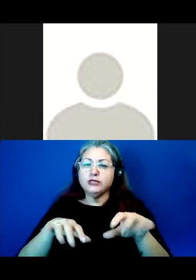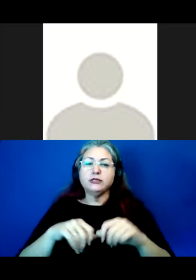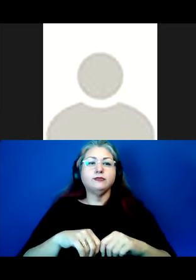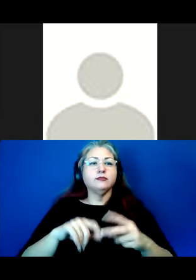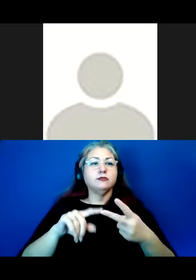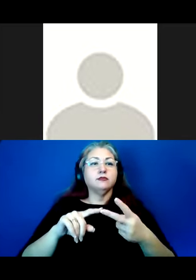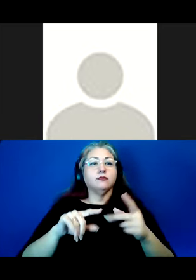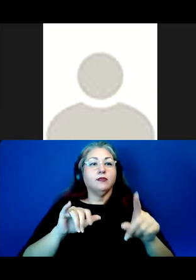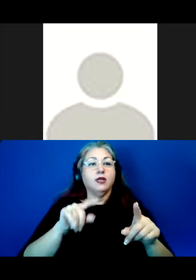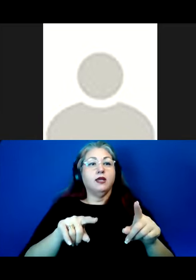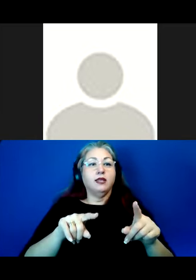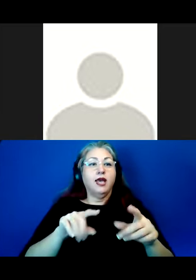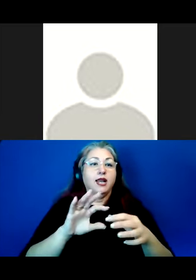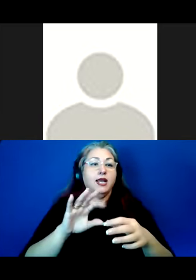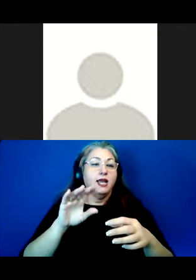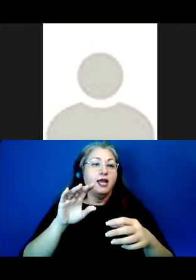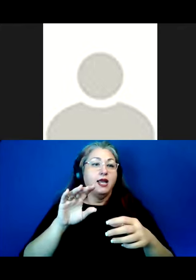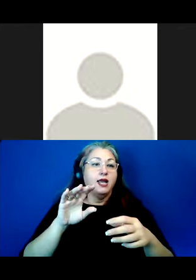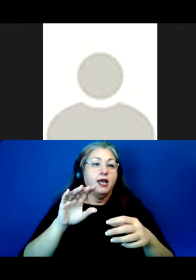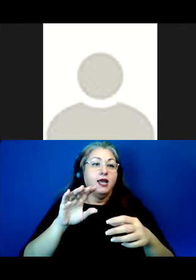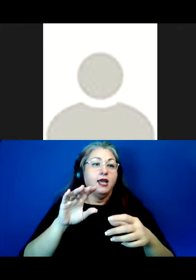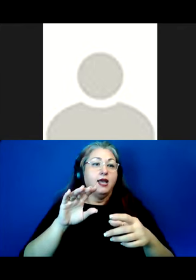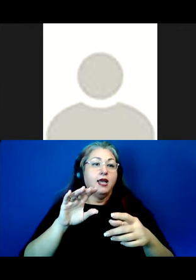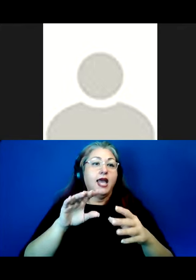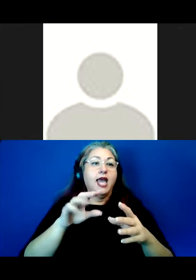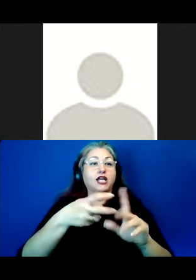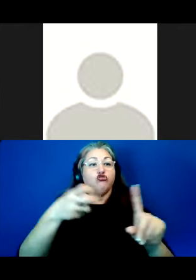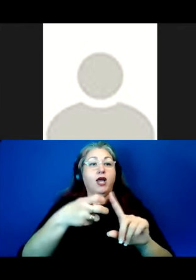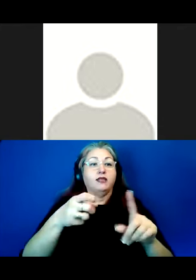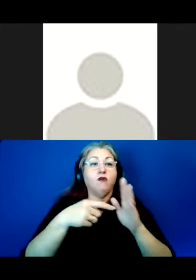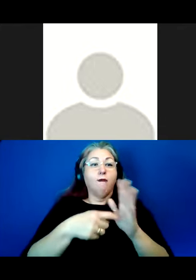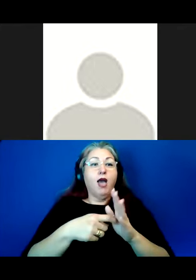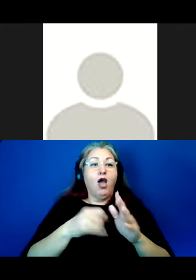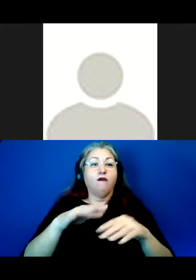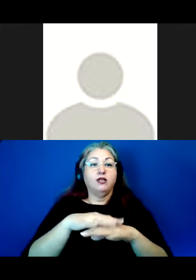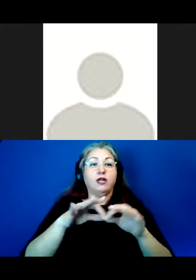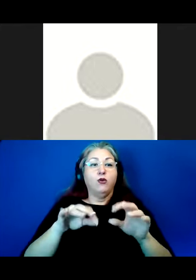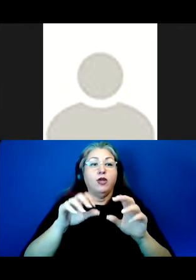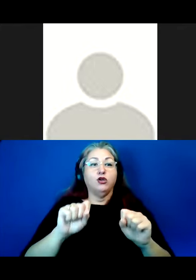Extractive models of indigenous language work can be reframed in positive ways by centering relationality.